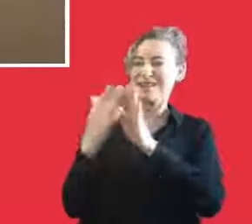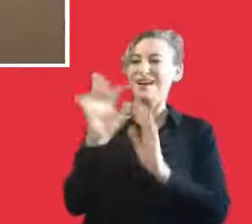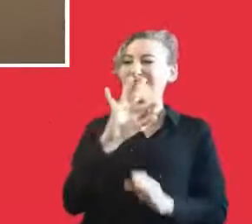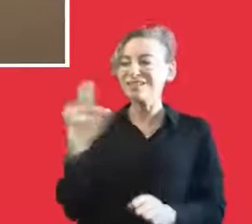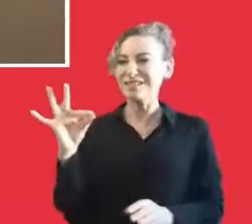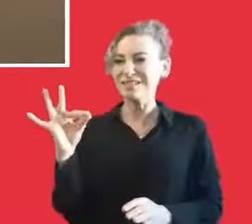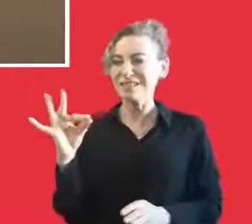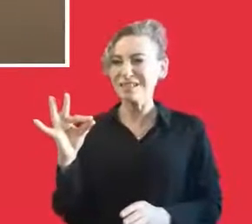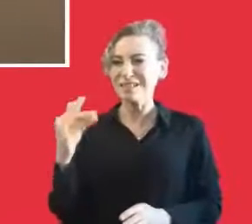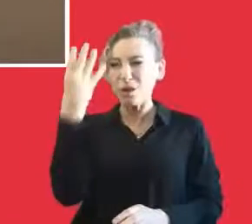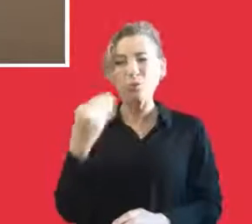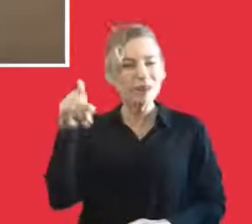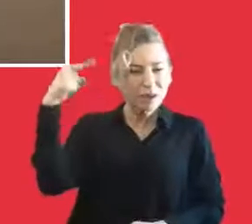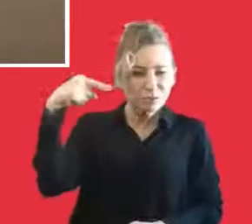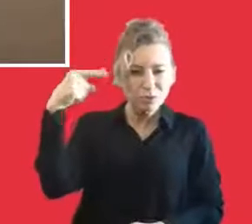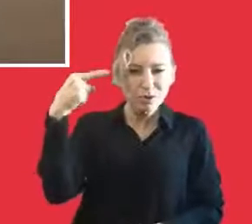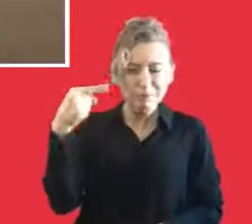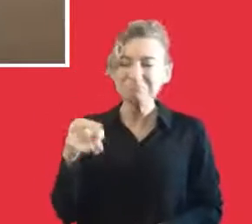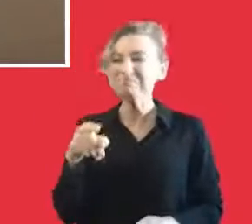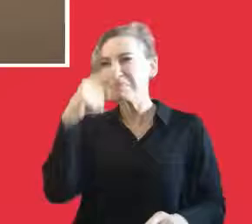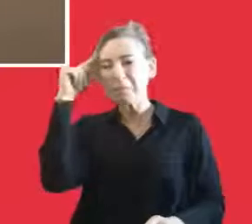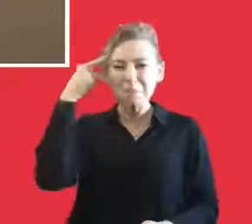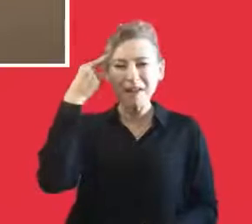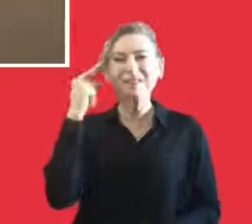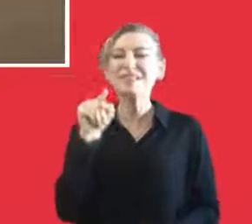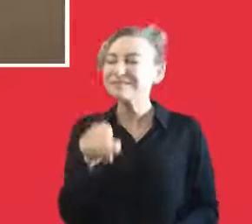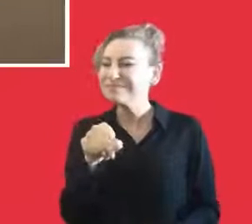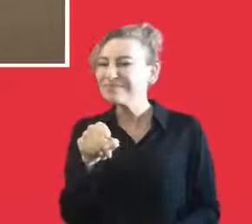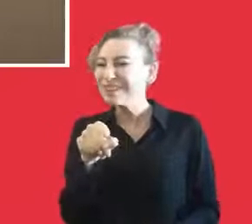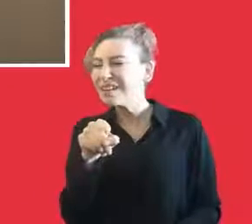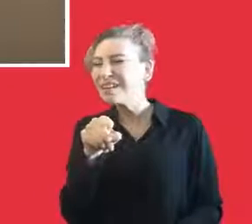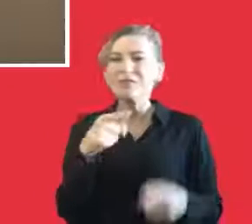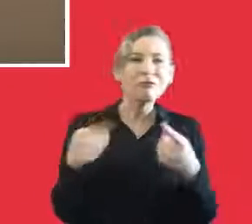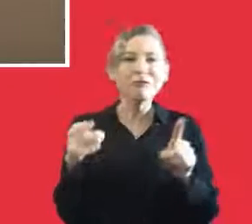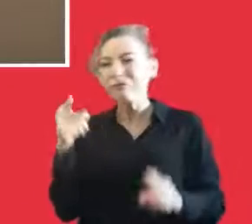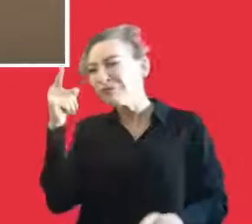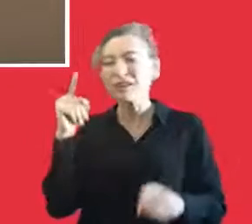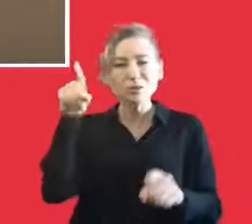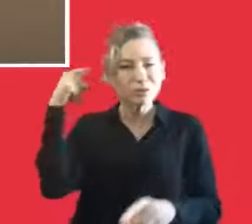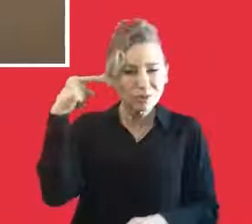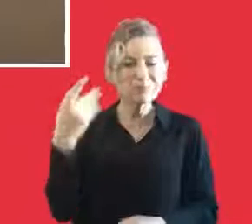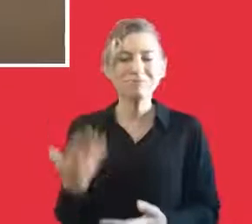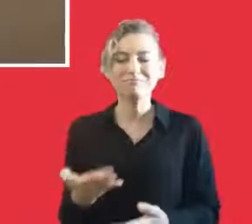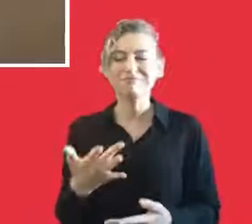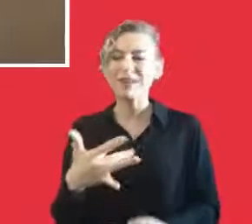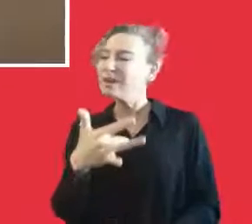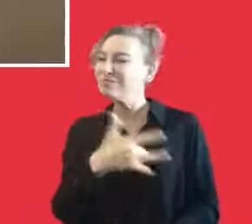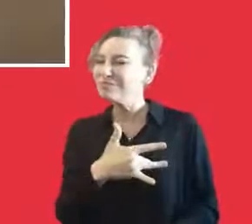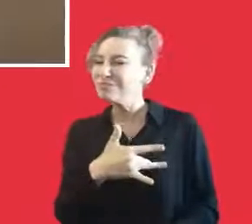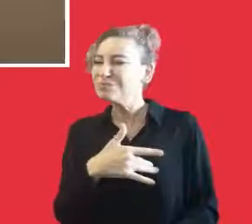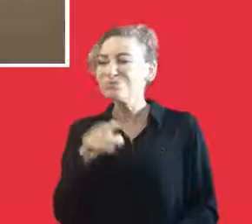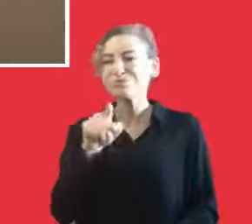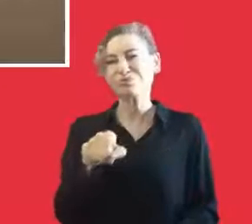Unfortunately, people think that volunteerism is something to give something without anything in return